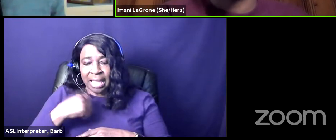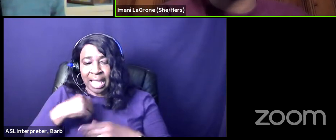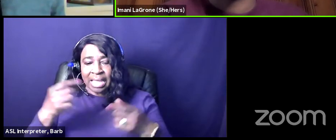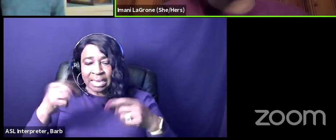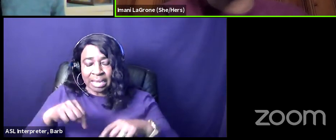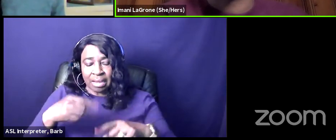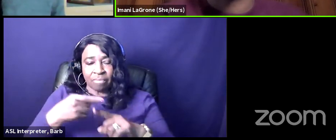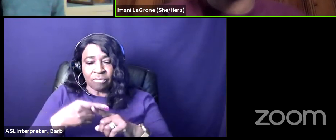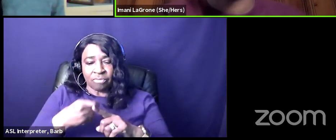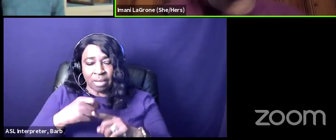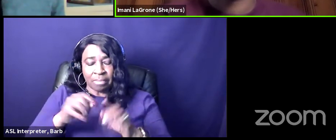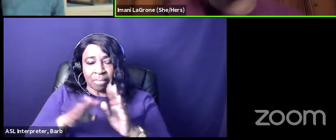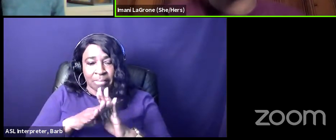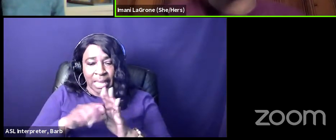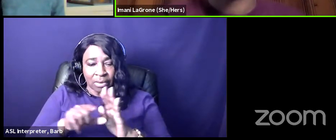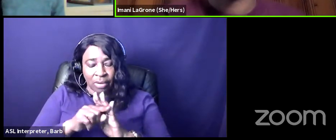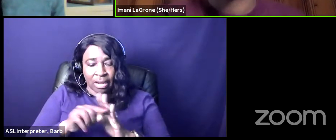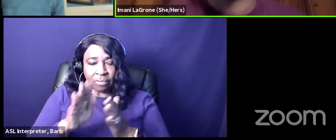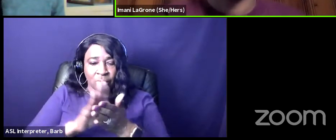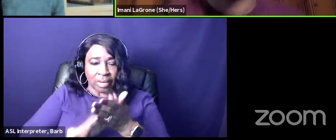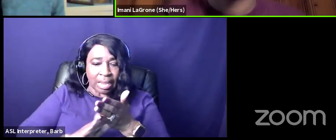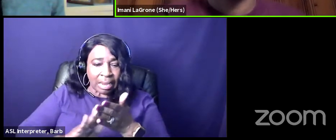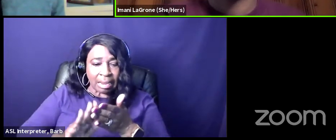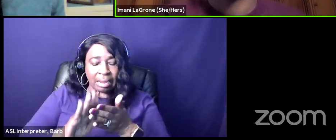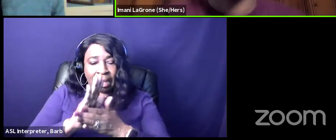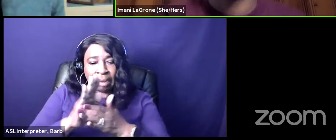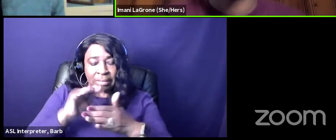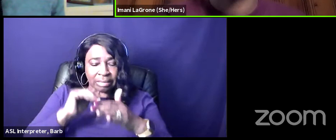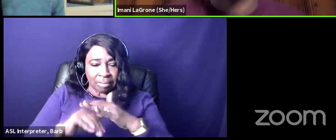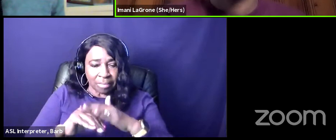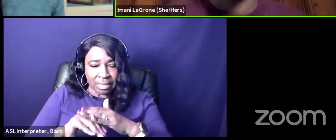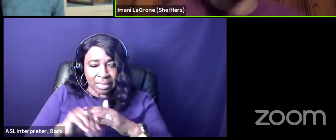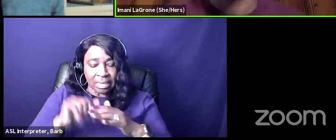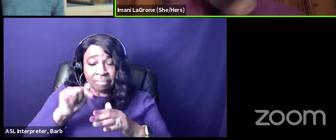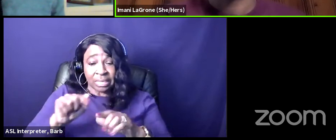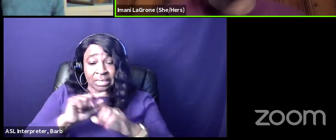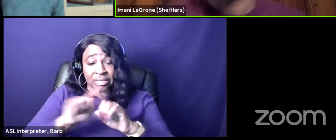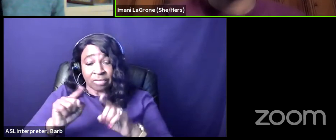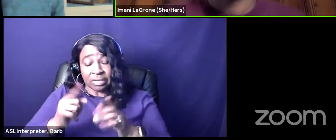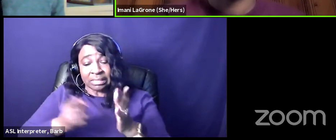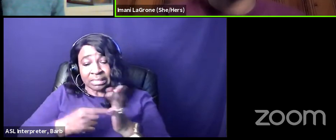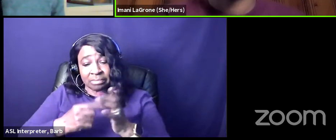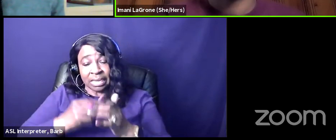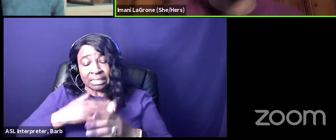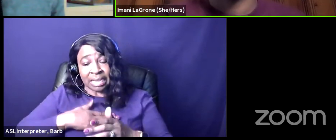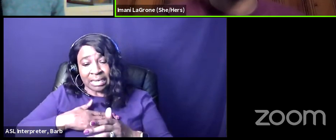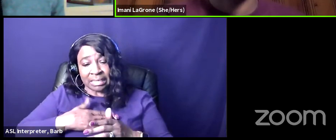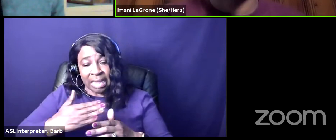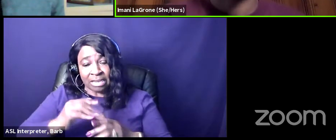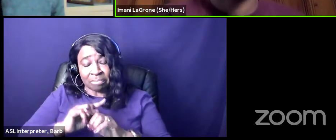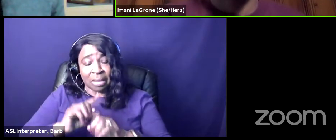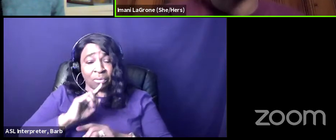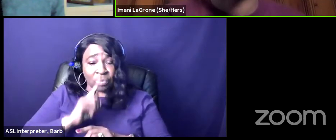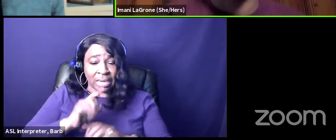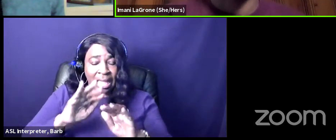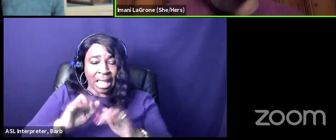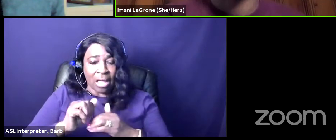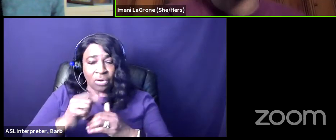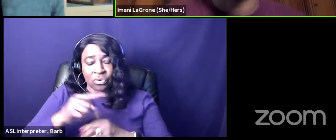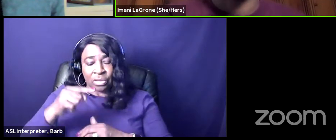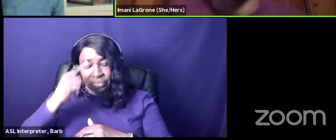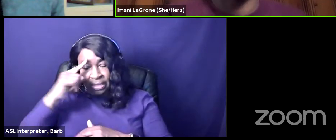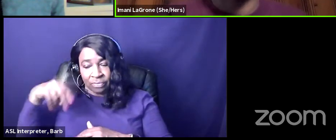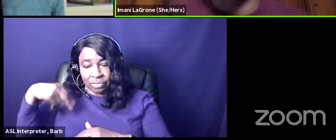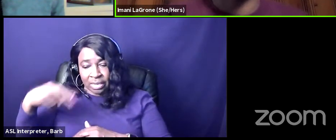admissions where these distinctions were sometimes acknowledged but rarely how do you think the history of affirmative action policy